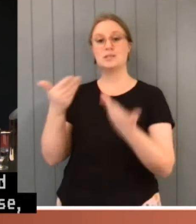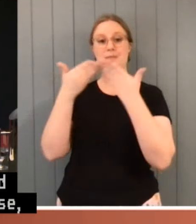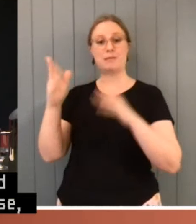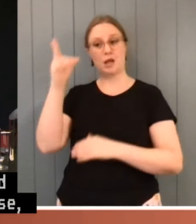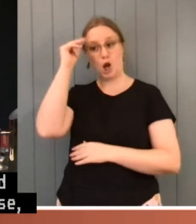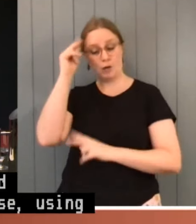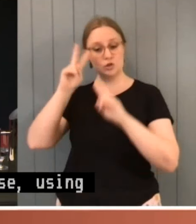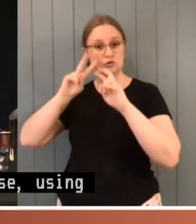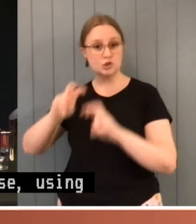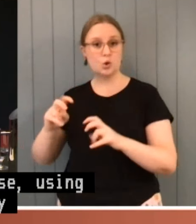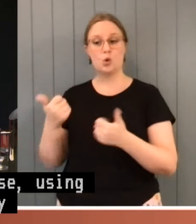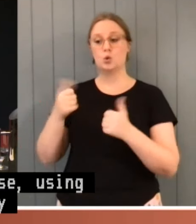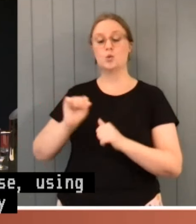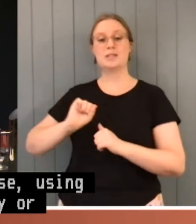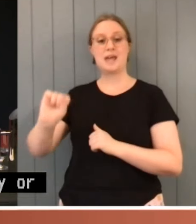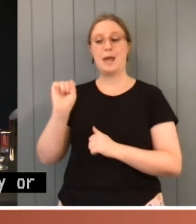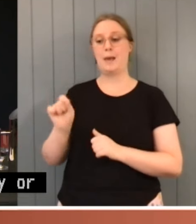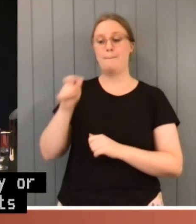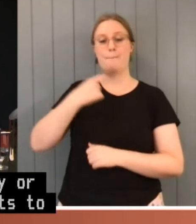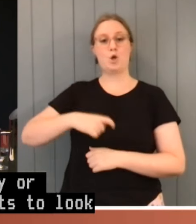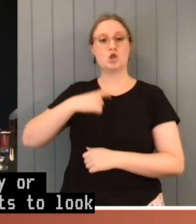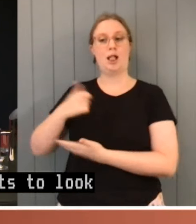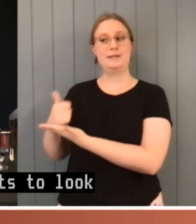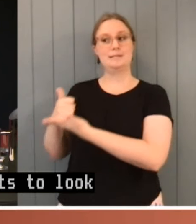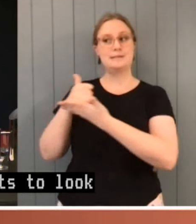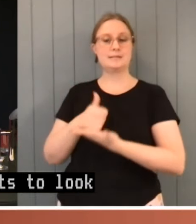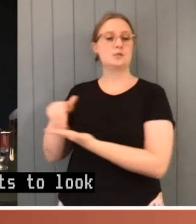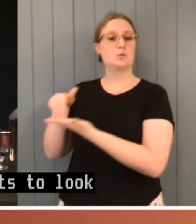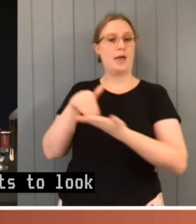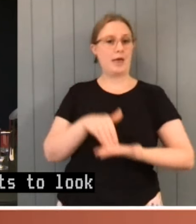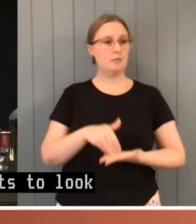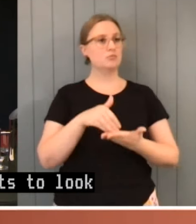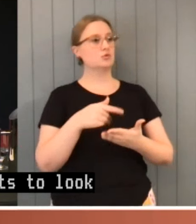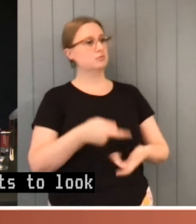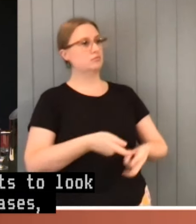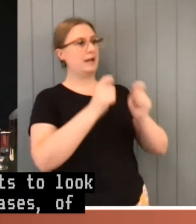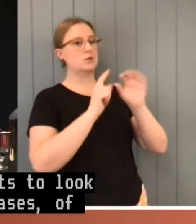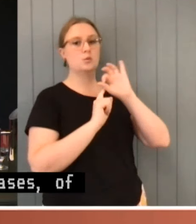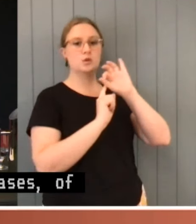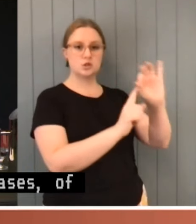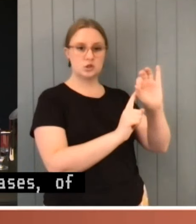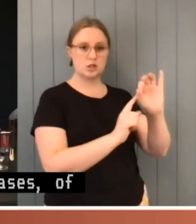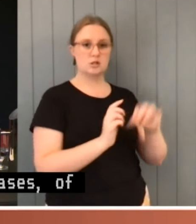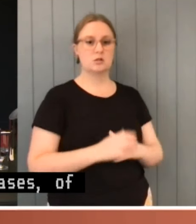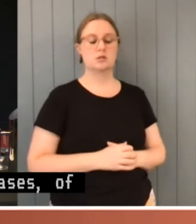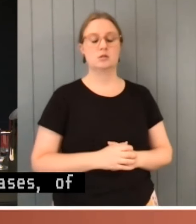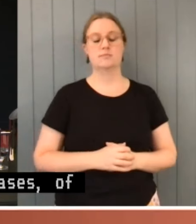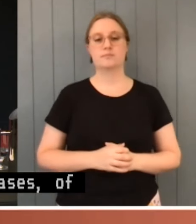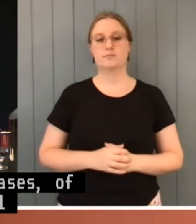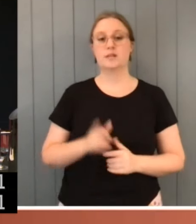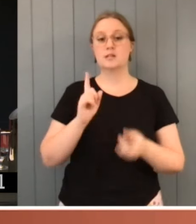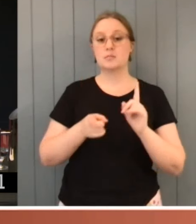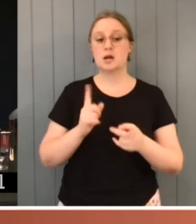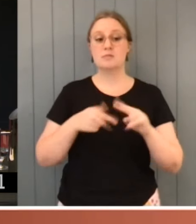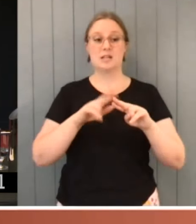are other cases, of course, where the political imperatives of pushing a particular law through may mean that constitutional